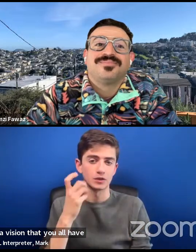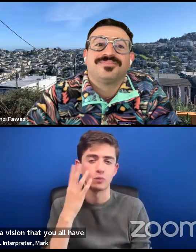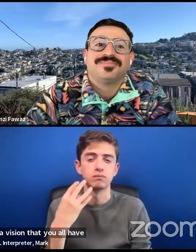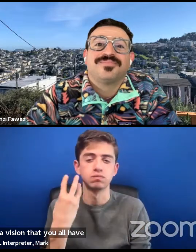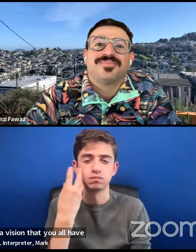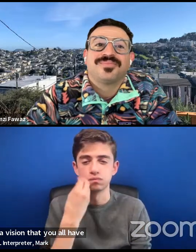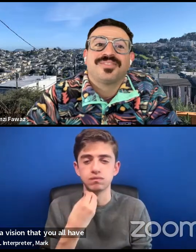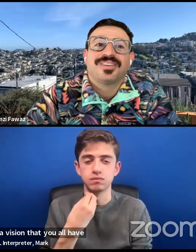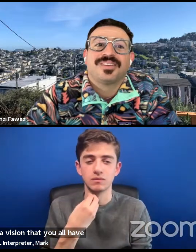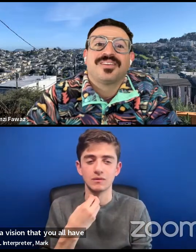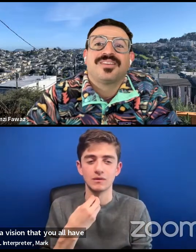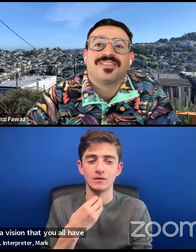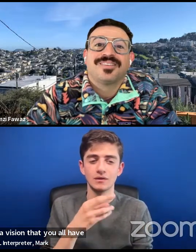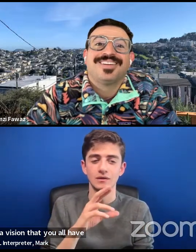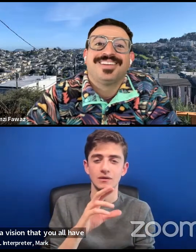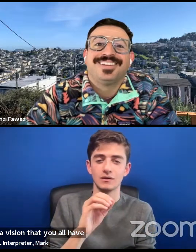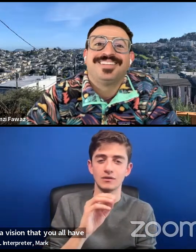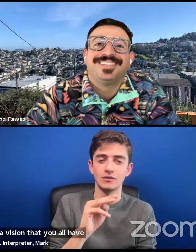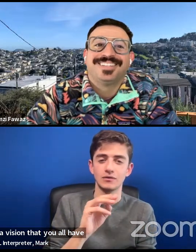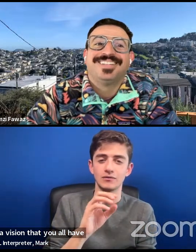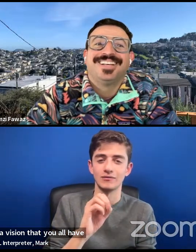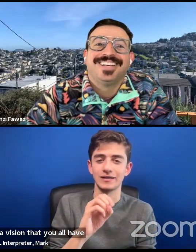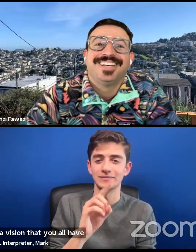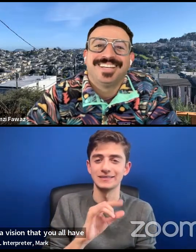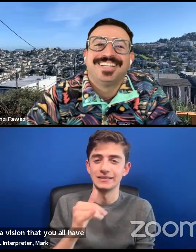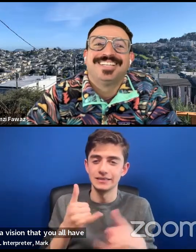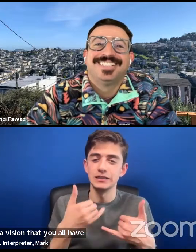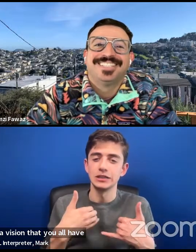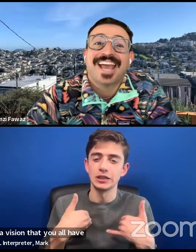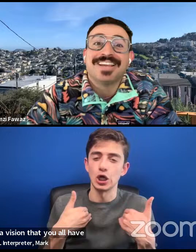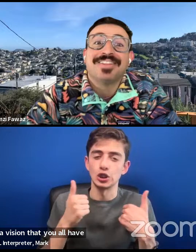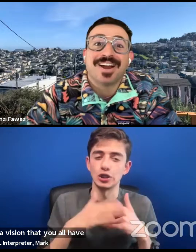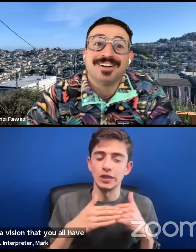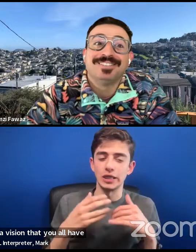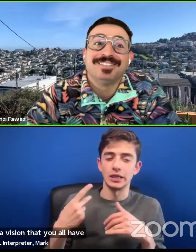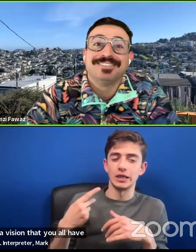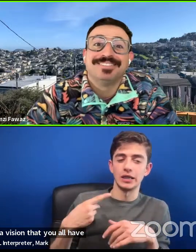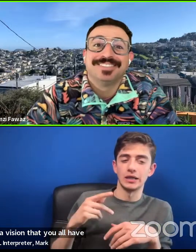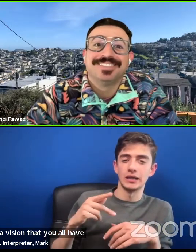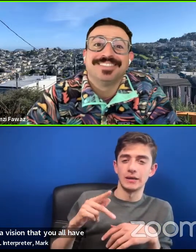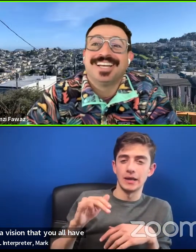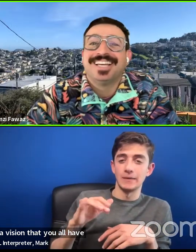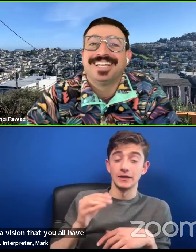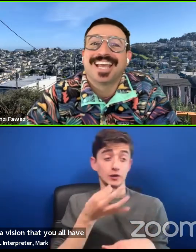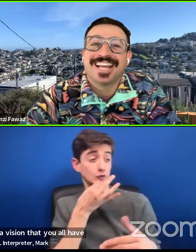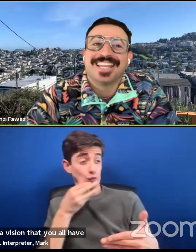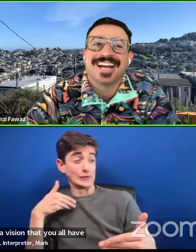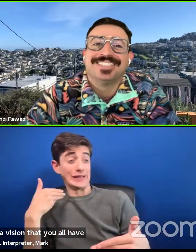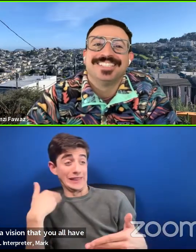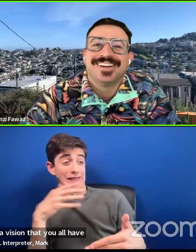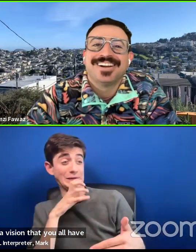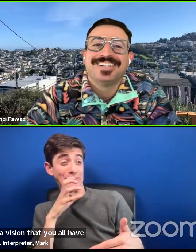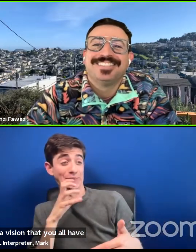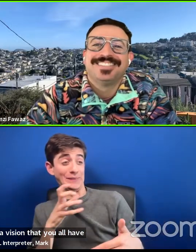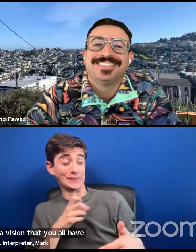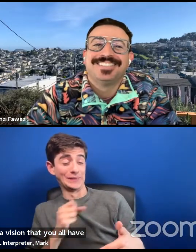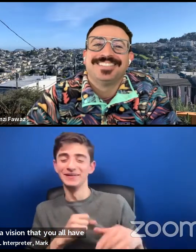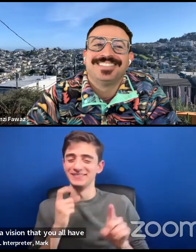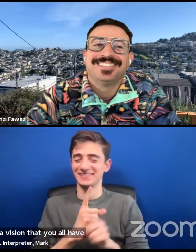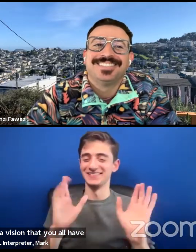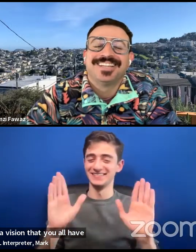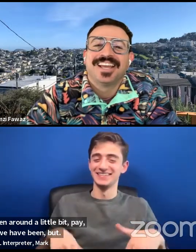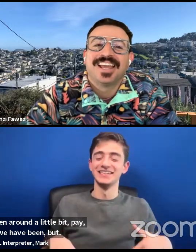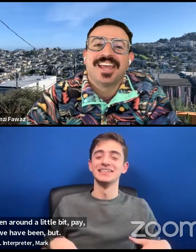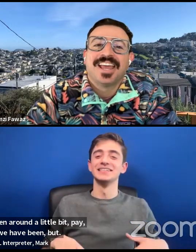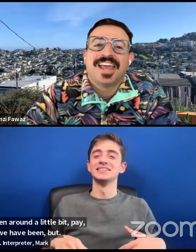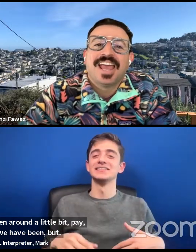Ramsey, not as long around as long as we have been, but a bit around, this is the second book getting there, getting there. So what do you think